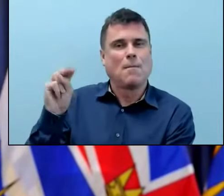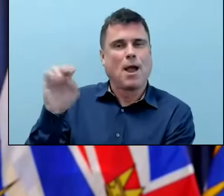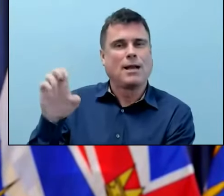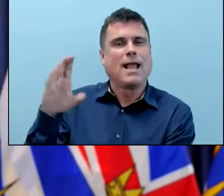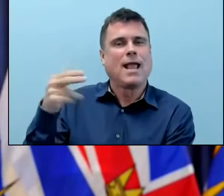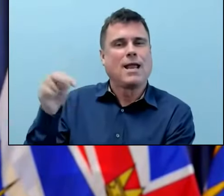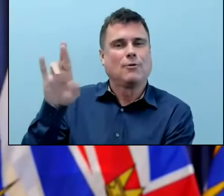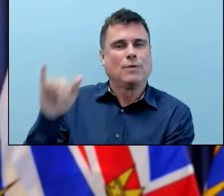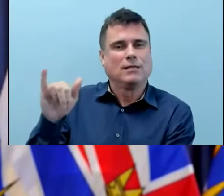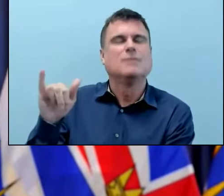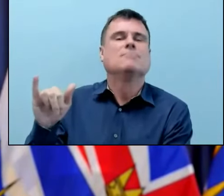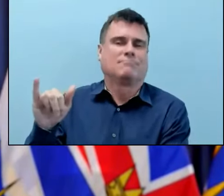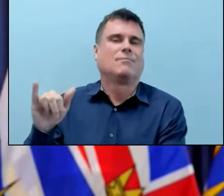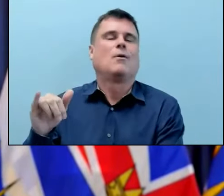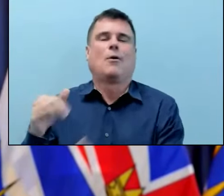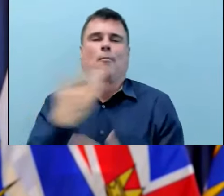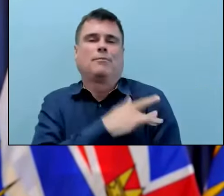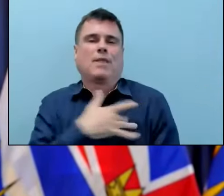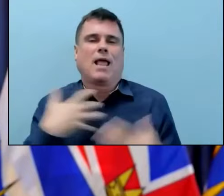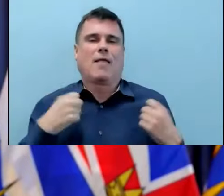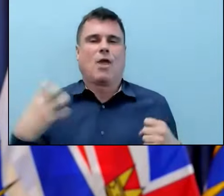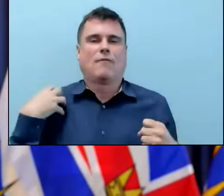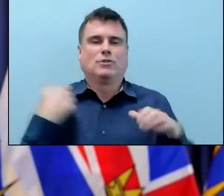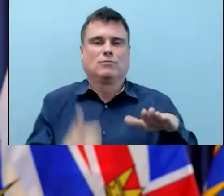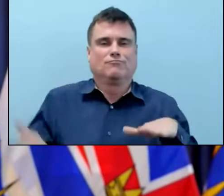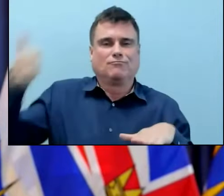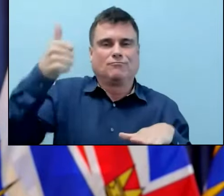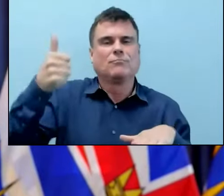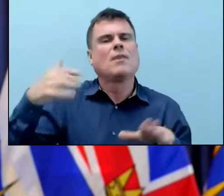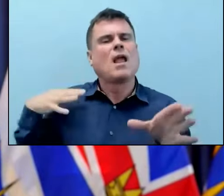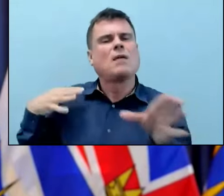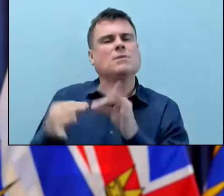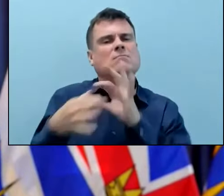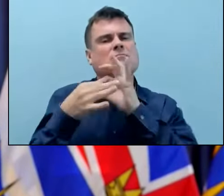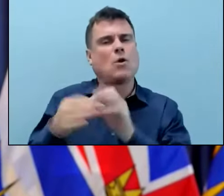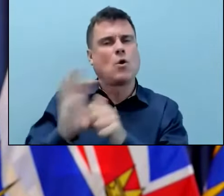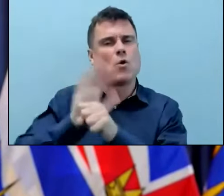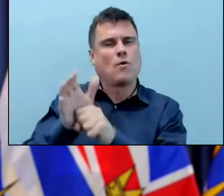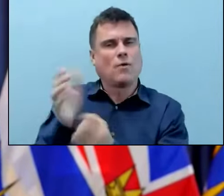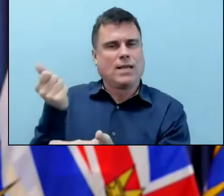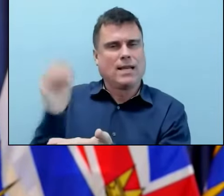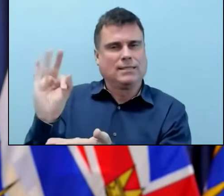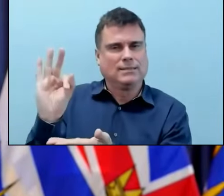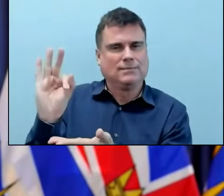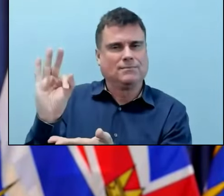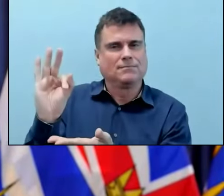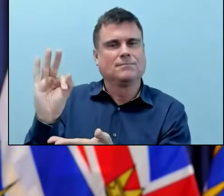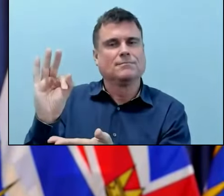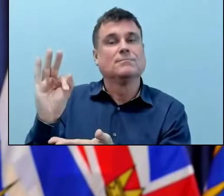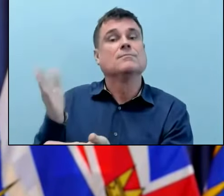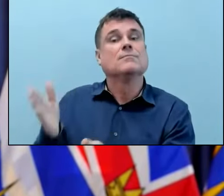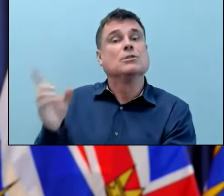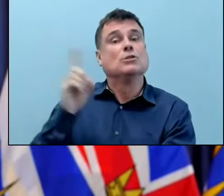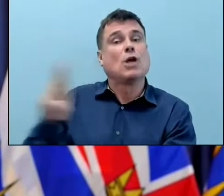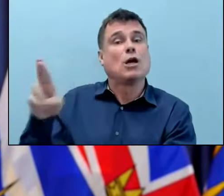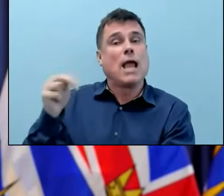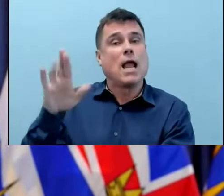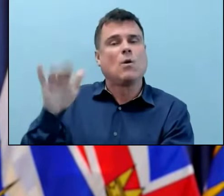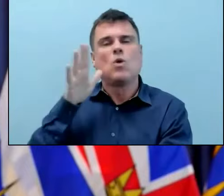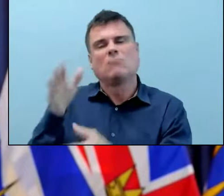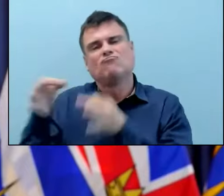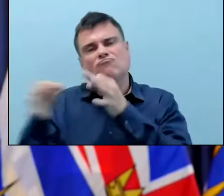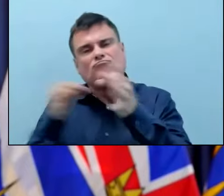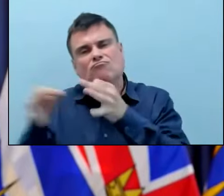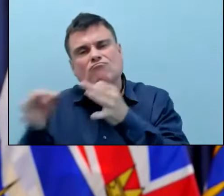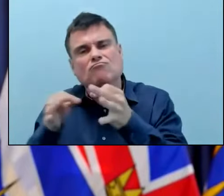Officer. This is our update on COVID-19. We're here to Dr. Henry will be giving a presentation and to answer your questions.